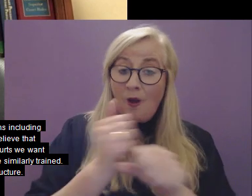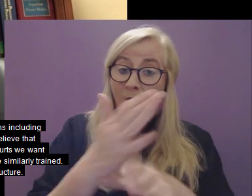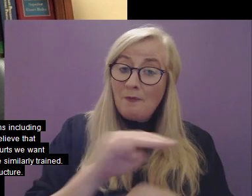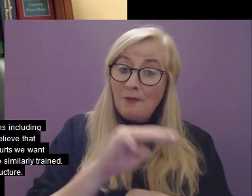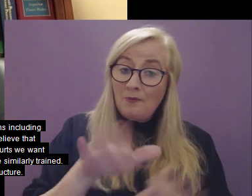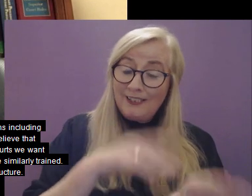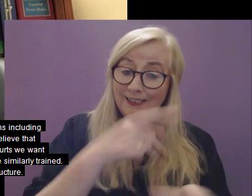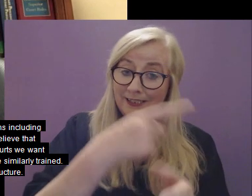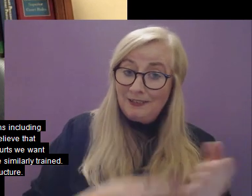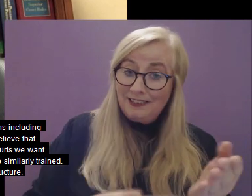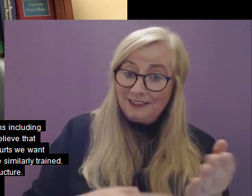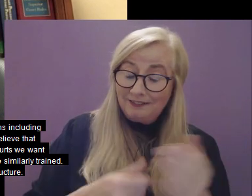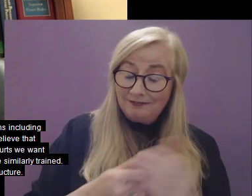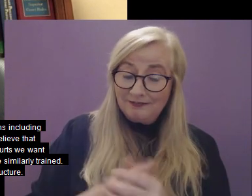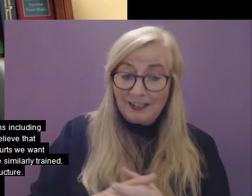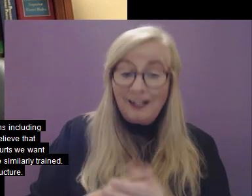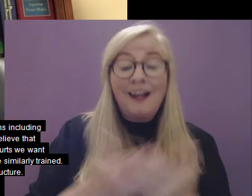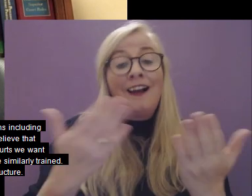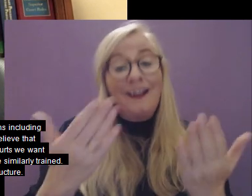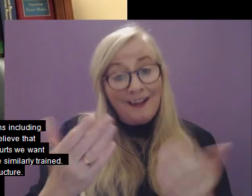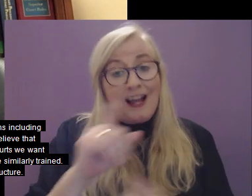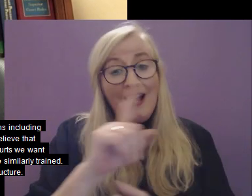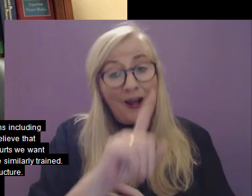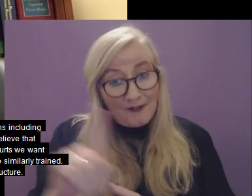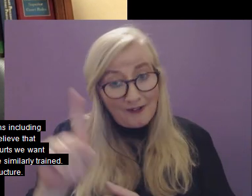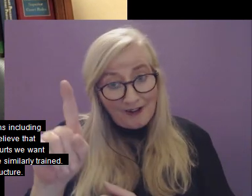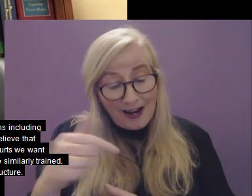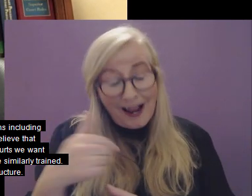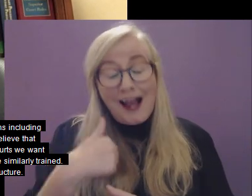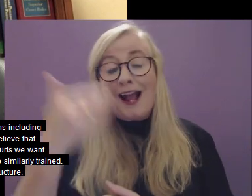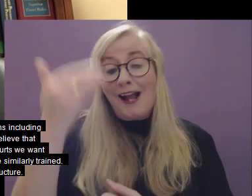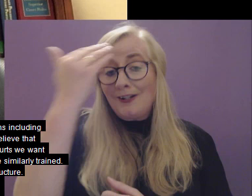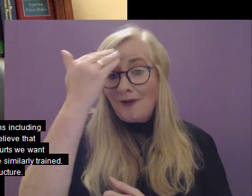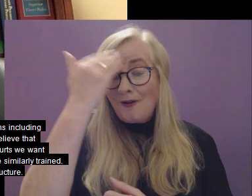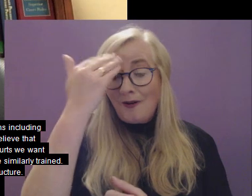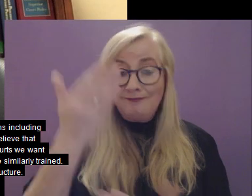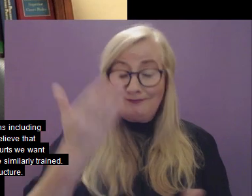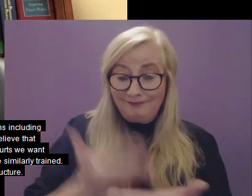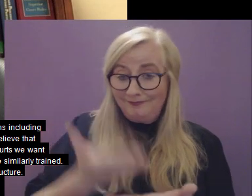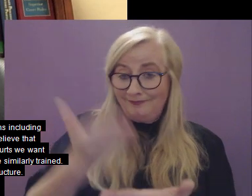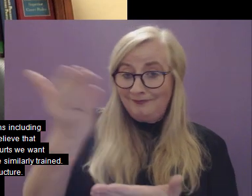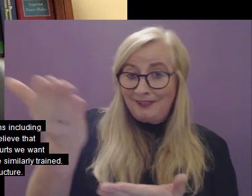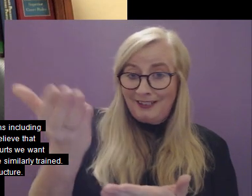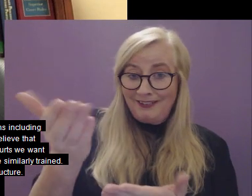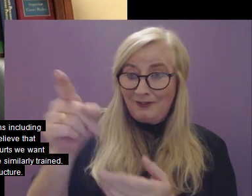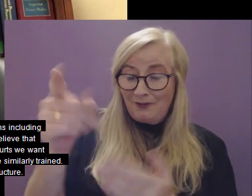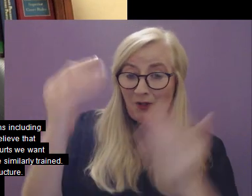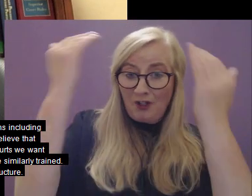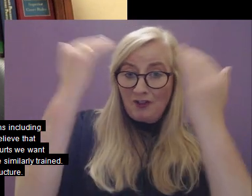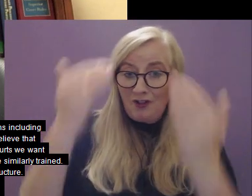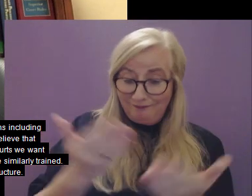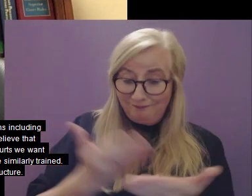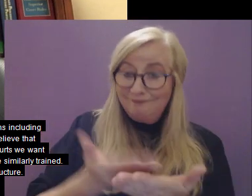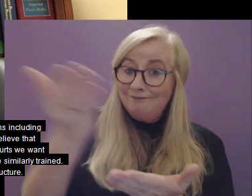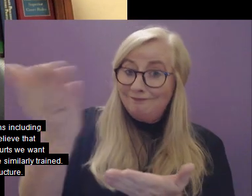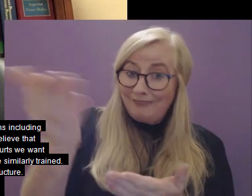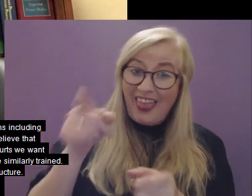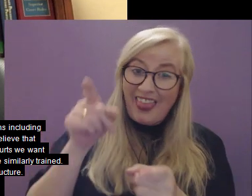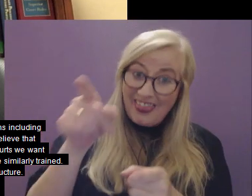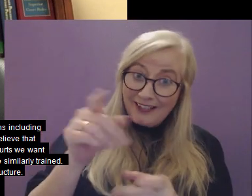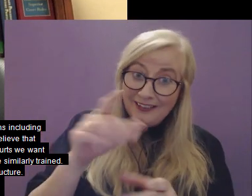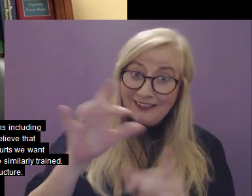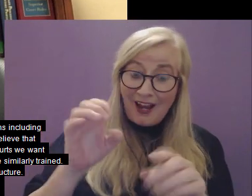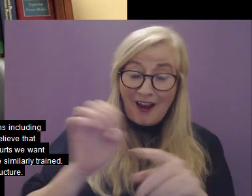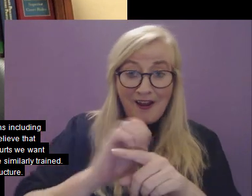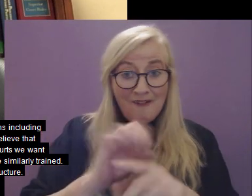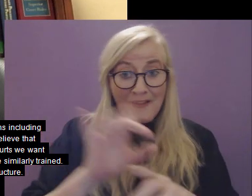including those with disabilities. However, I recognise that just handing a manual to a judge is hardly the way to